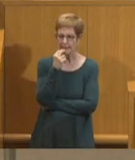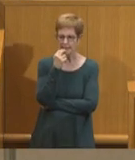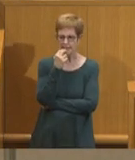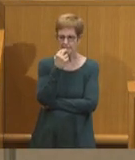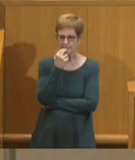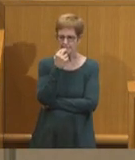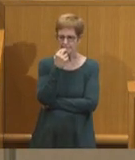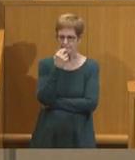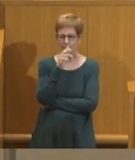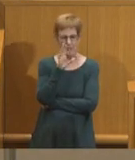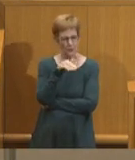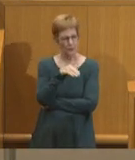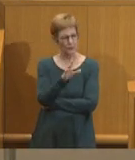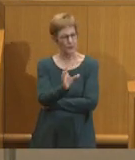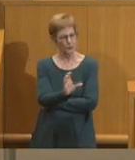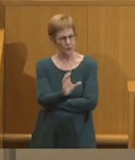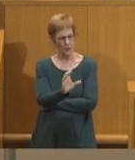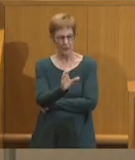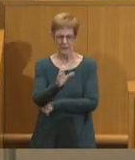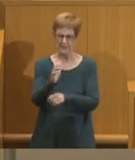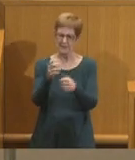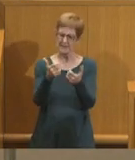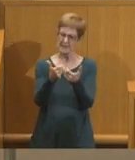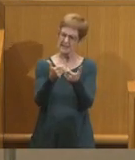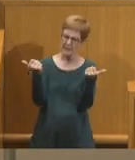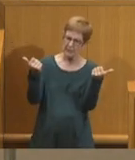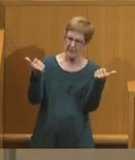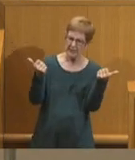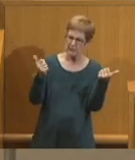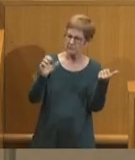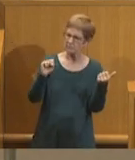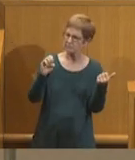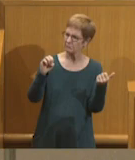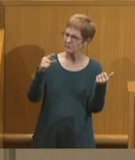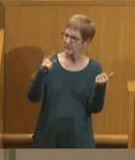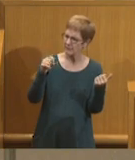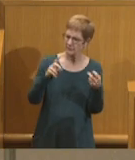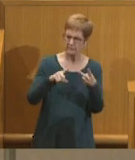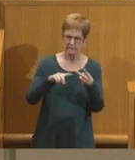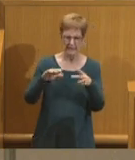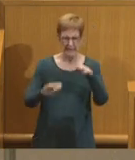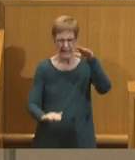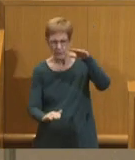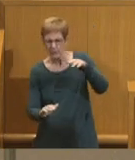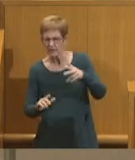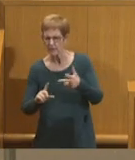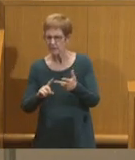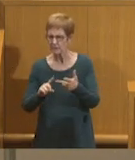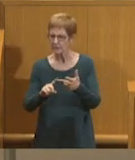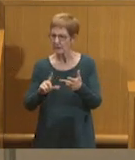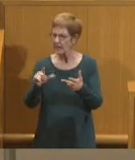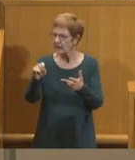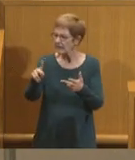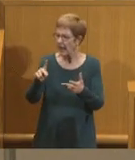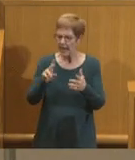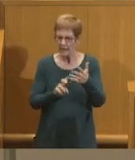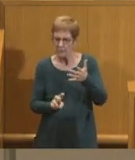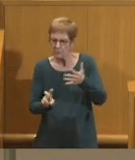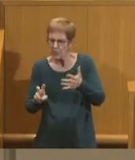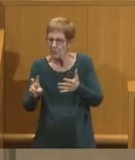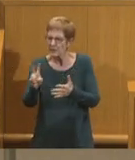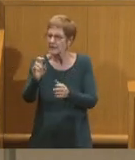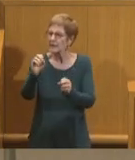You know Charlotte's segregation, our inequities, our lack of mobility.